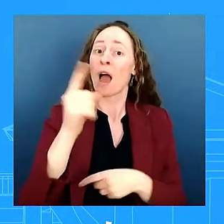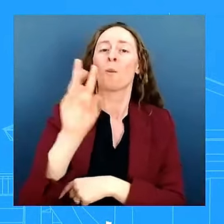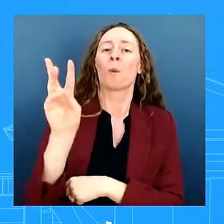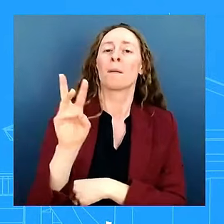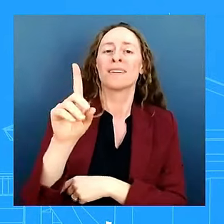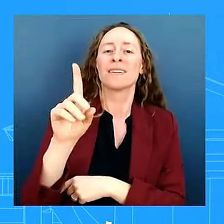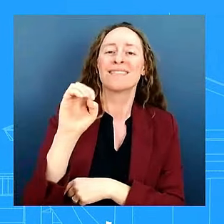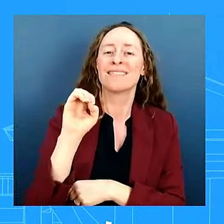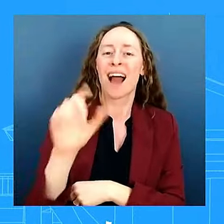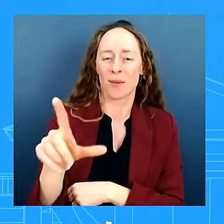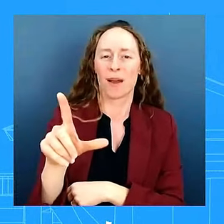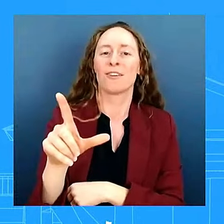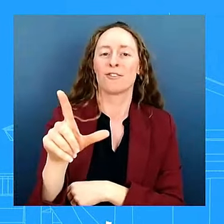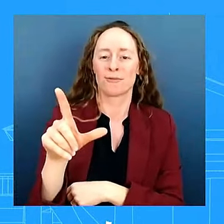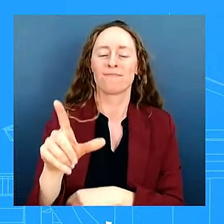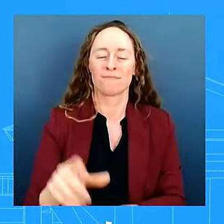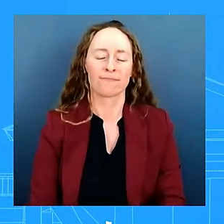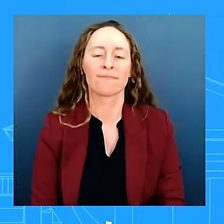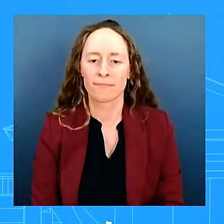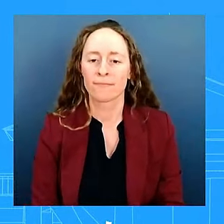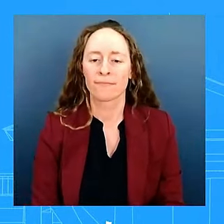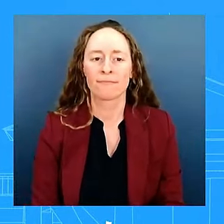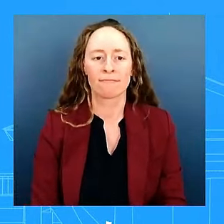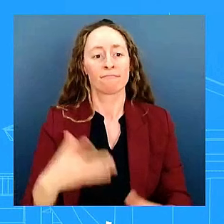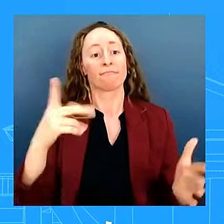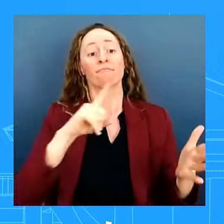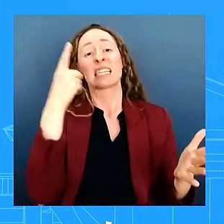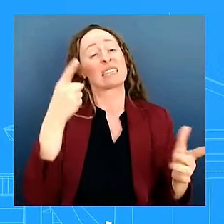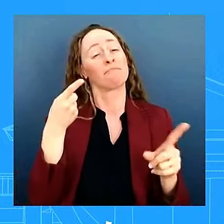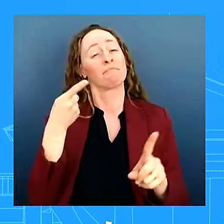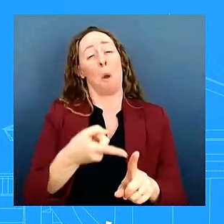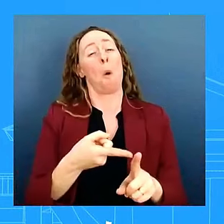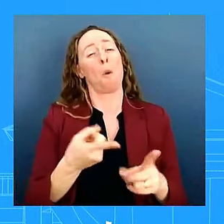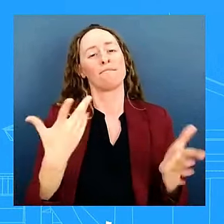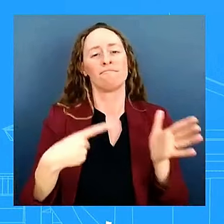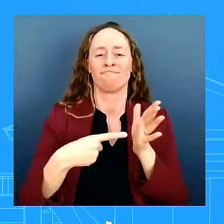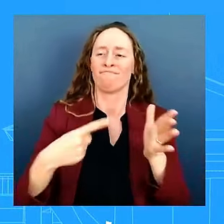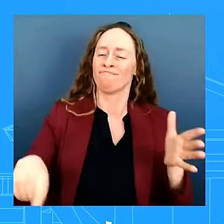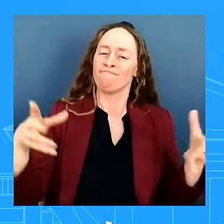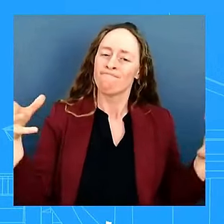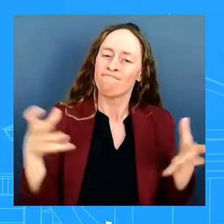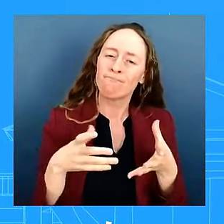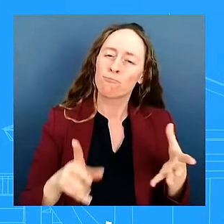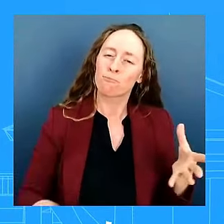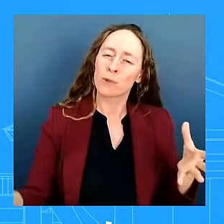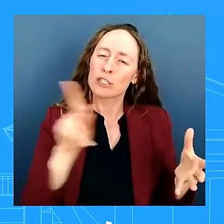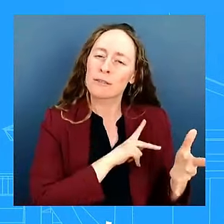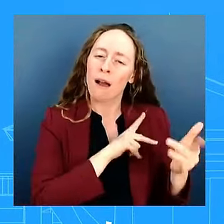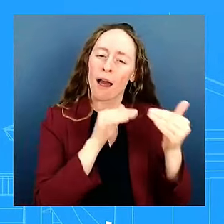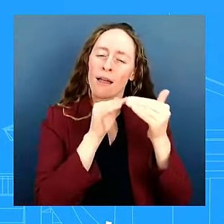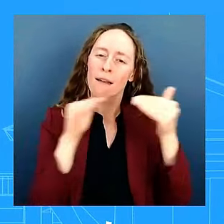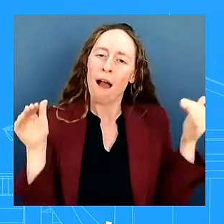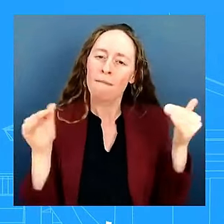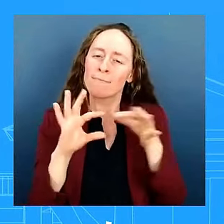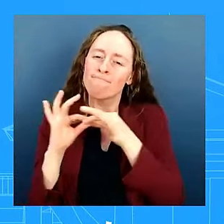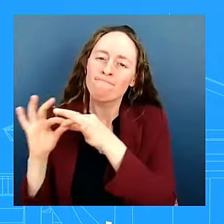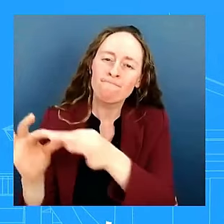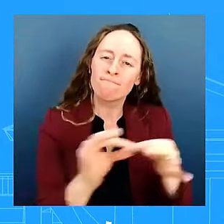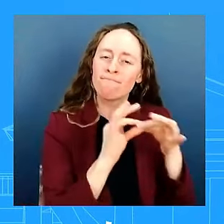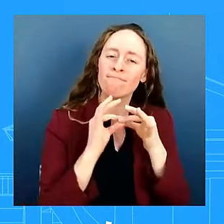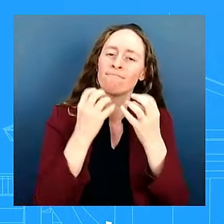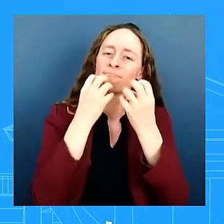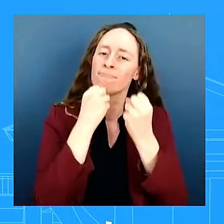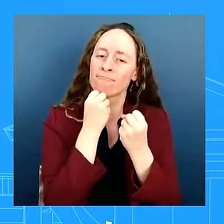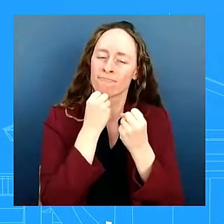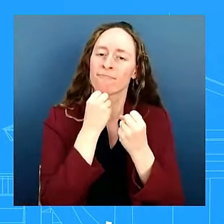relationships with each of the quad leaders and the importance of the quad to all of our countries the